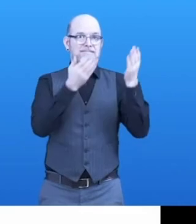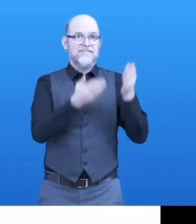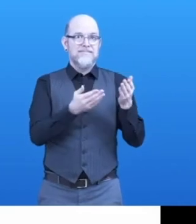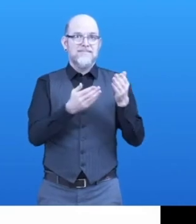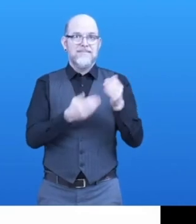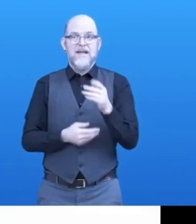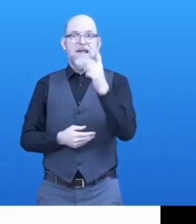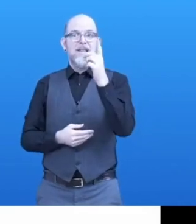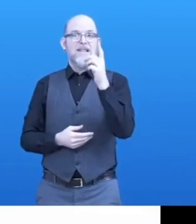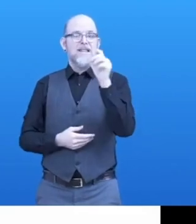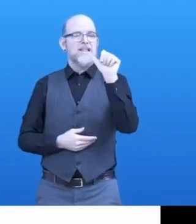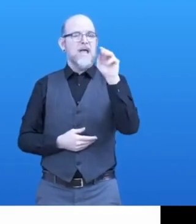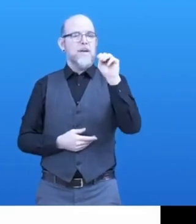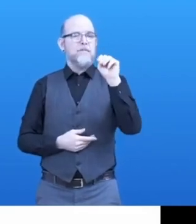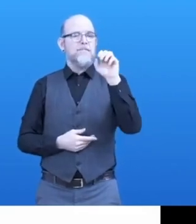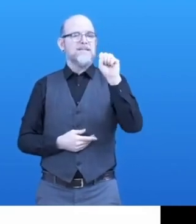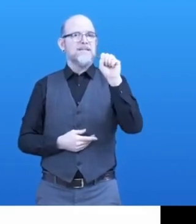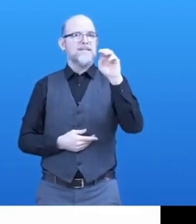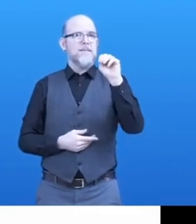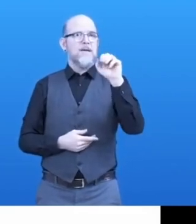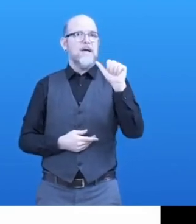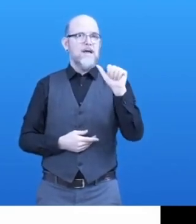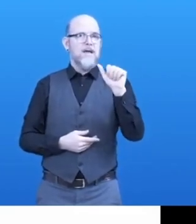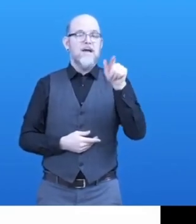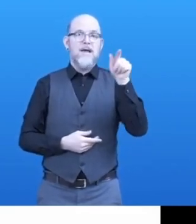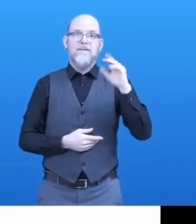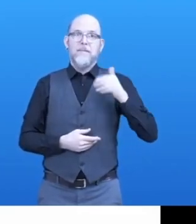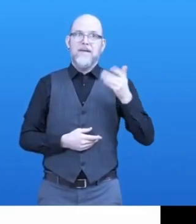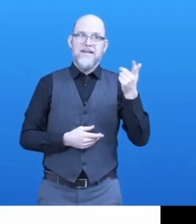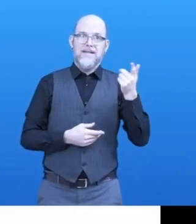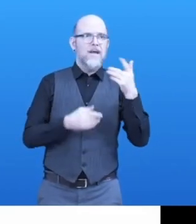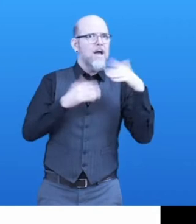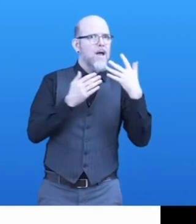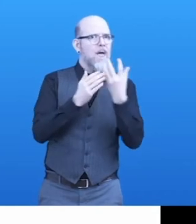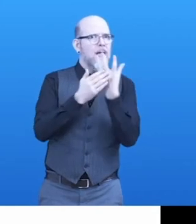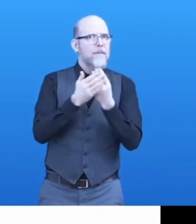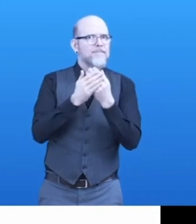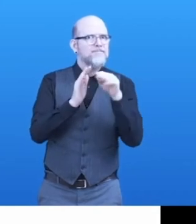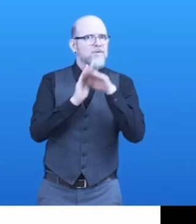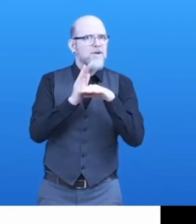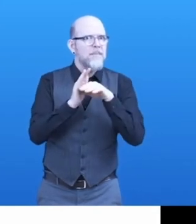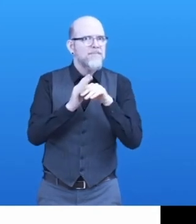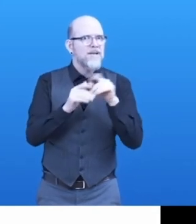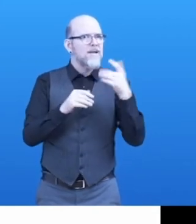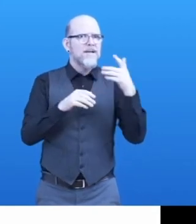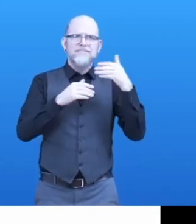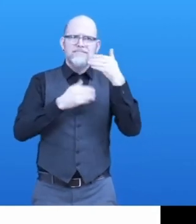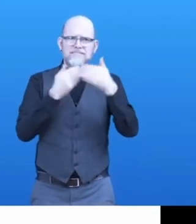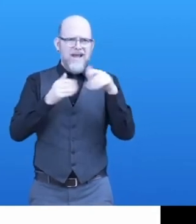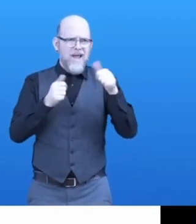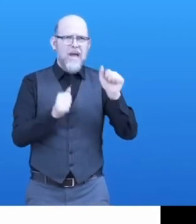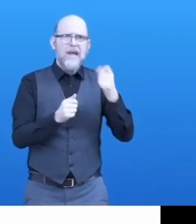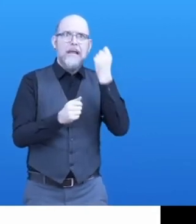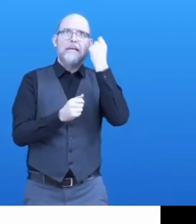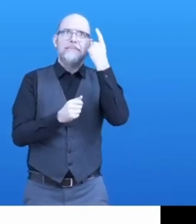to make blind kids understand and learn by playing. How to use screen